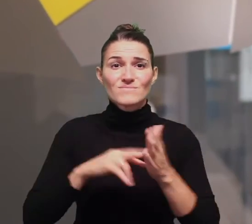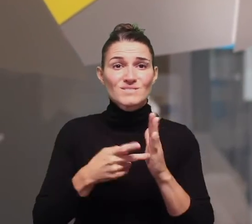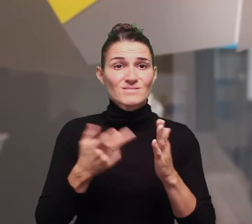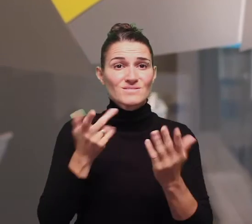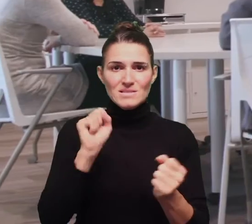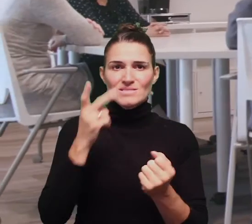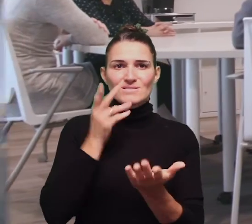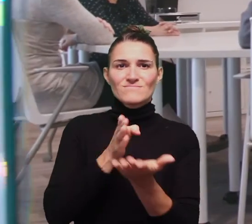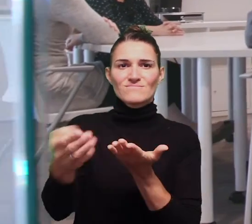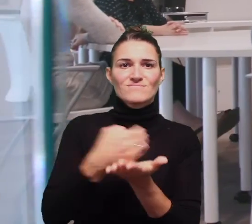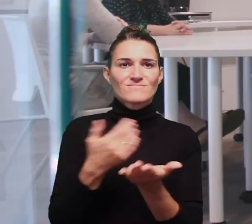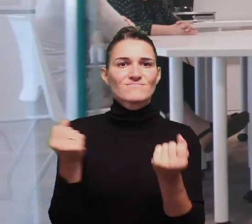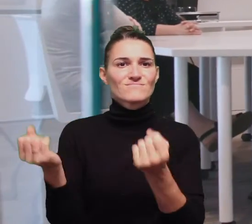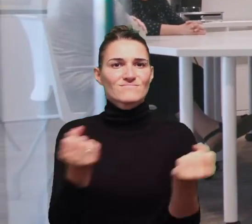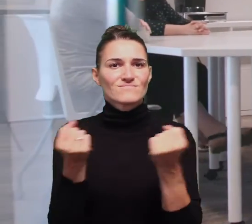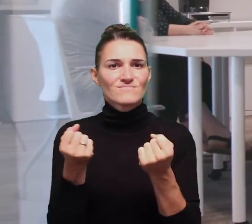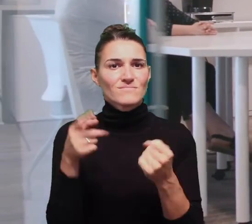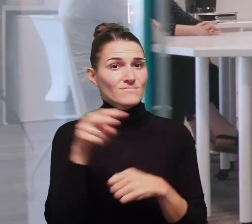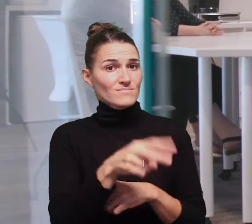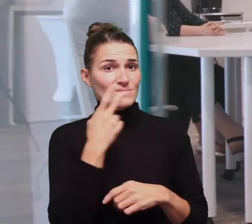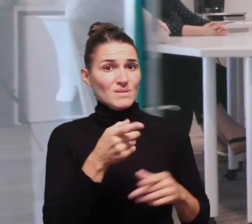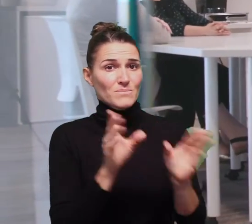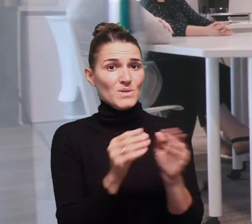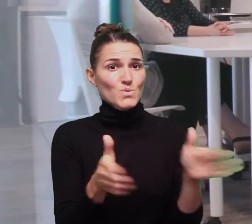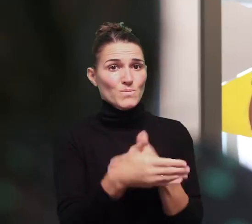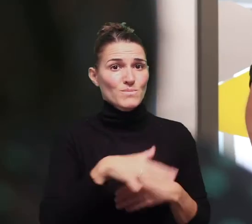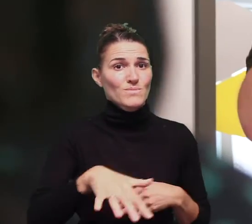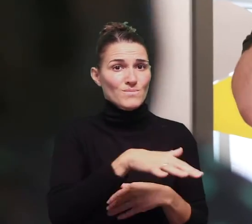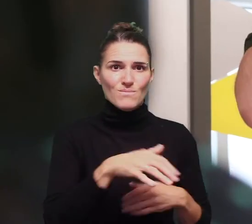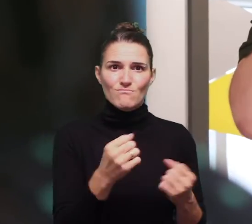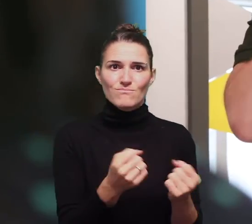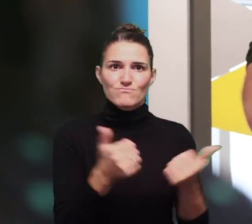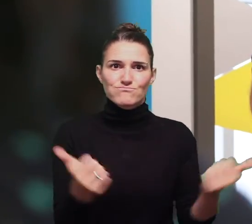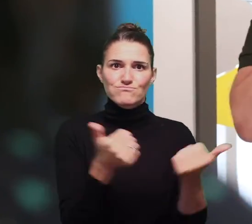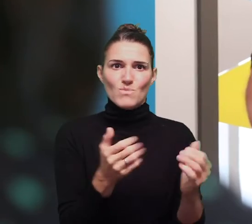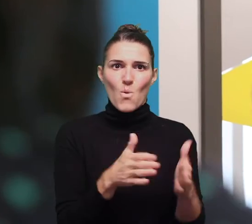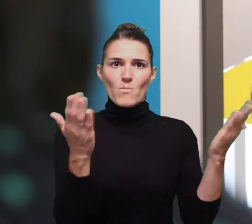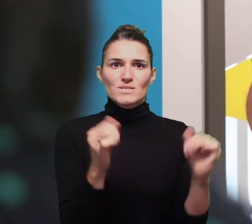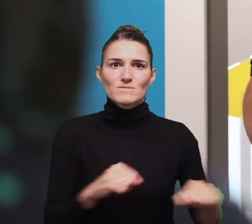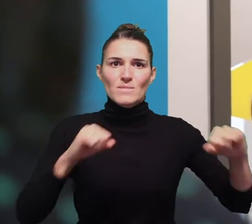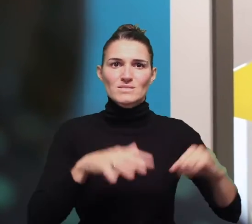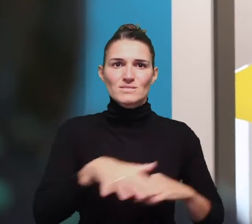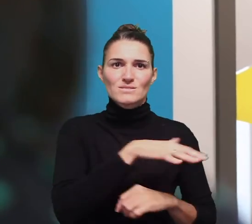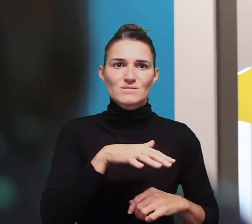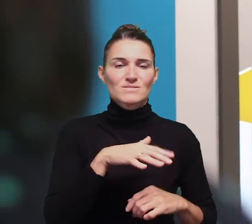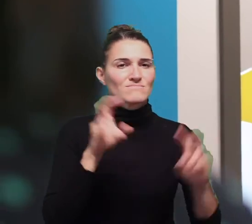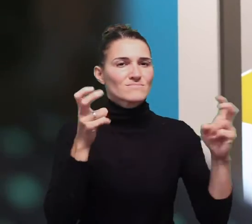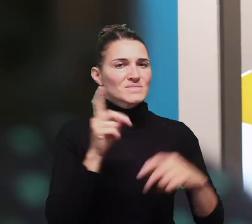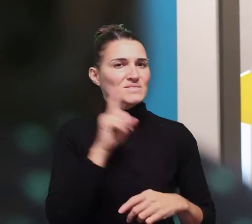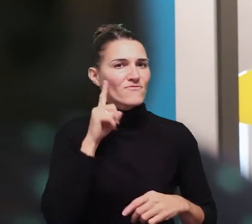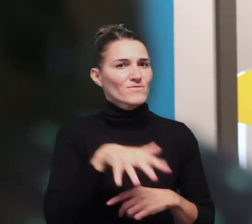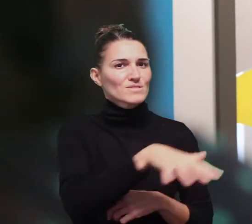visually communicate using sign language. So, you'll see in our meeting rooms and that, that there's a lot of open space that really gives